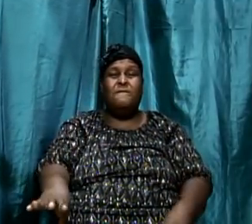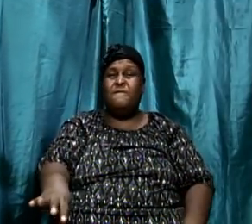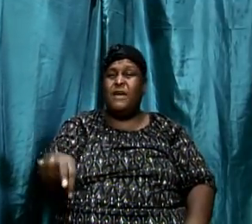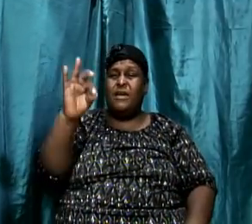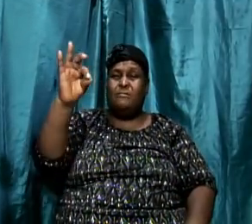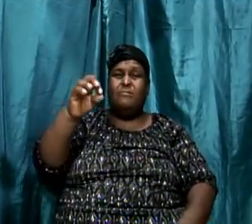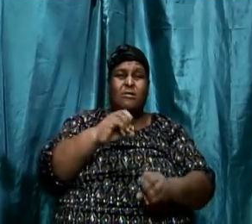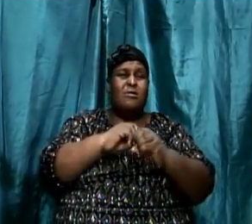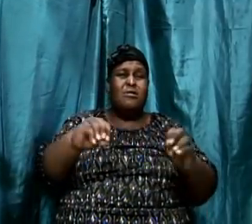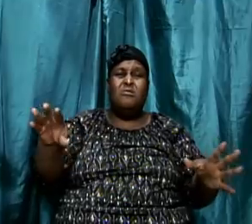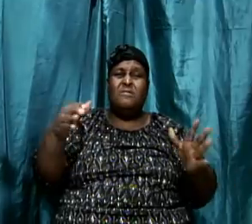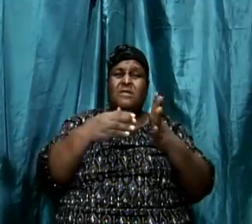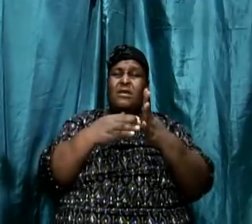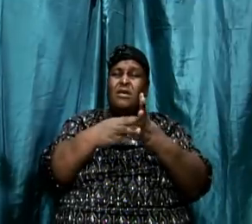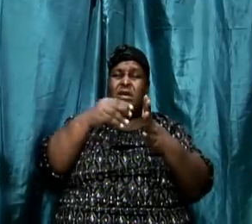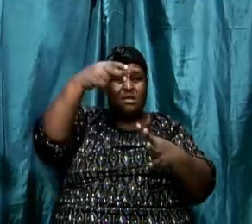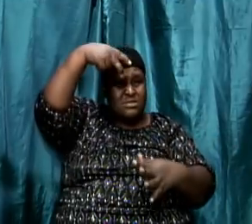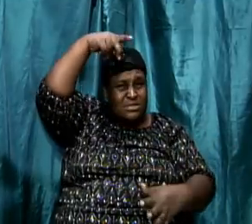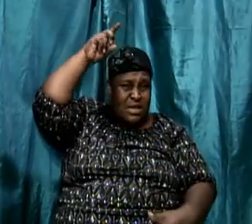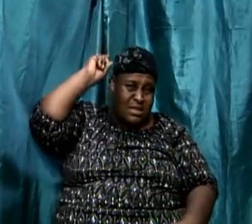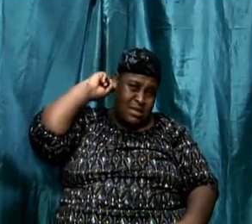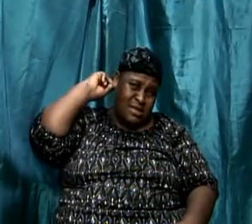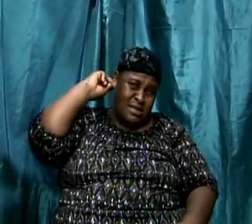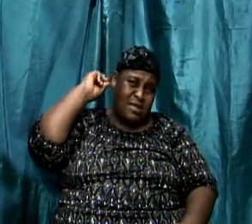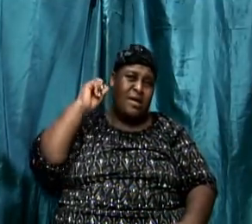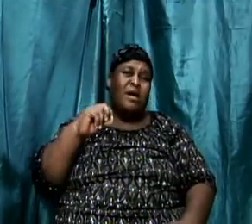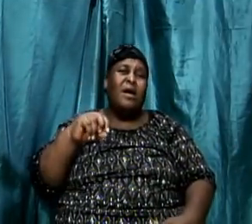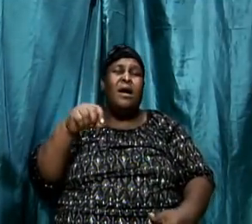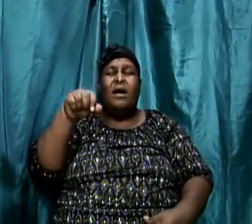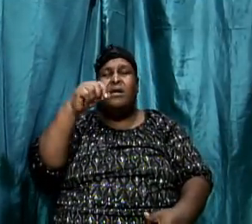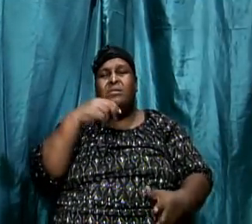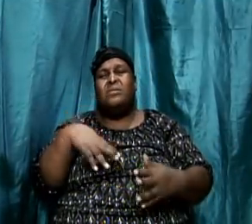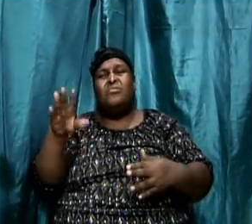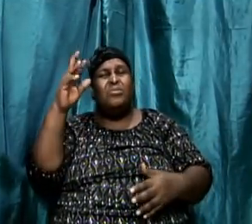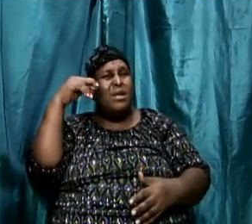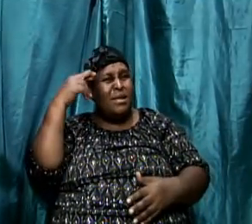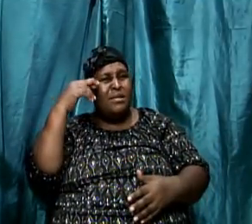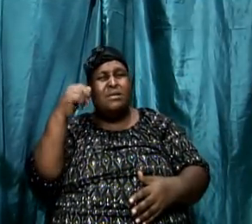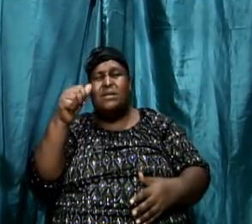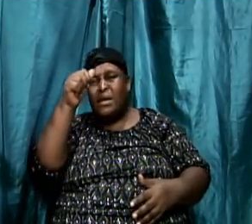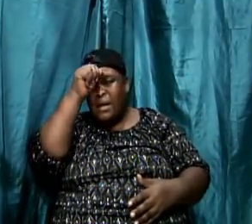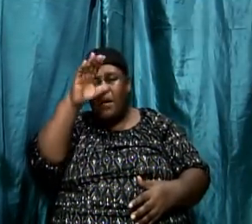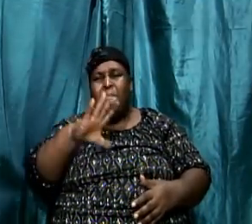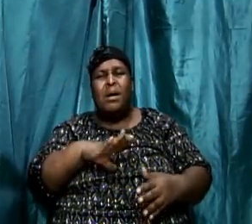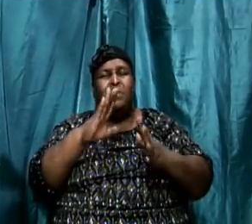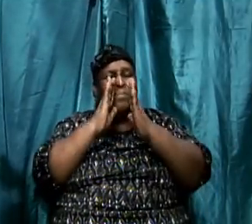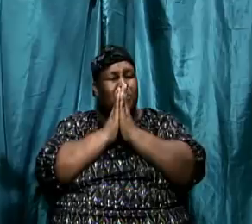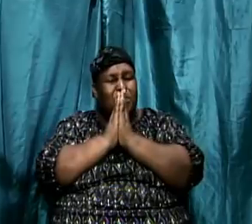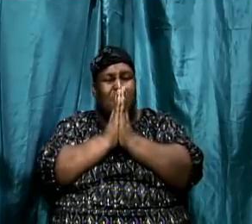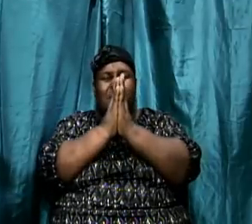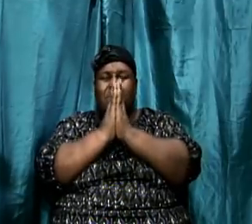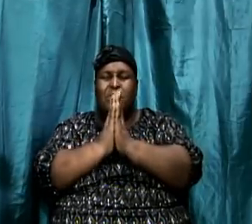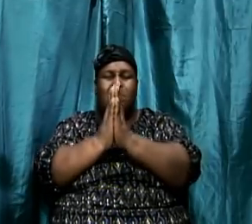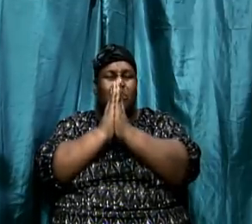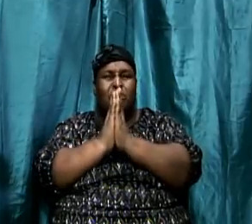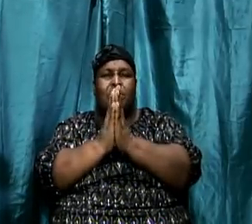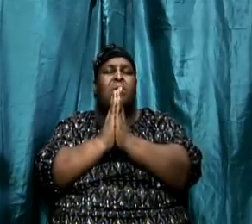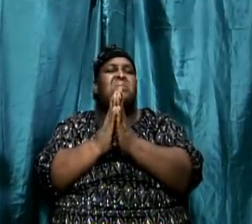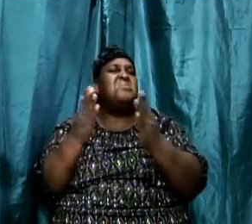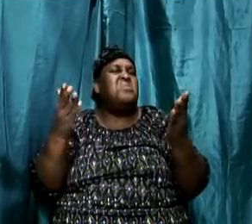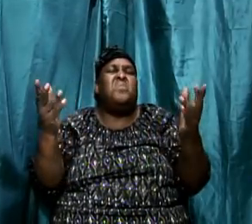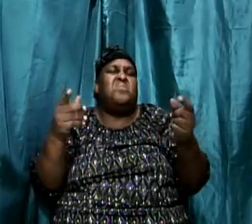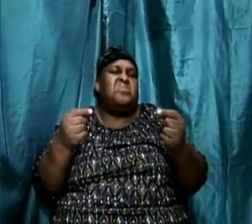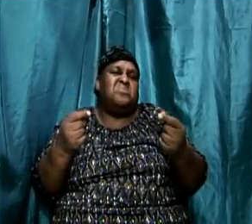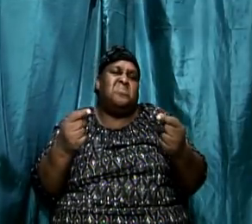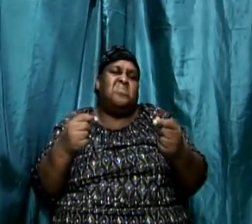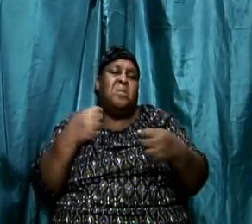God, that's what the scripture says, they realized that this was a man that prayed often. And what did they do? Praise God. What did they do?